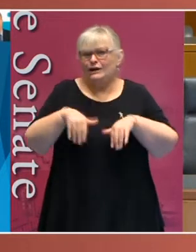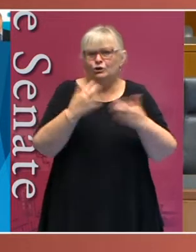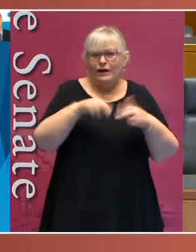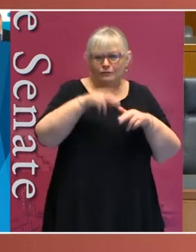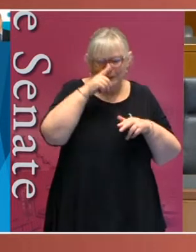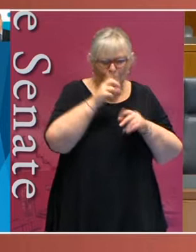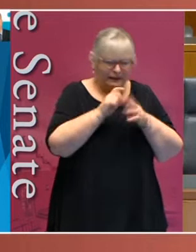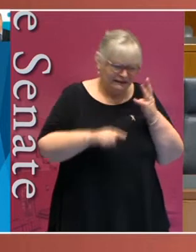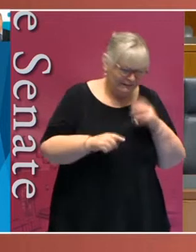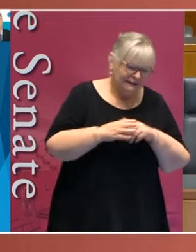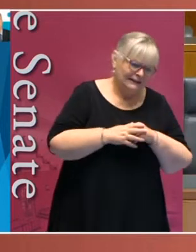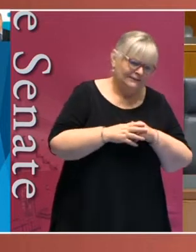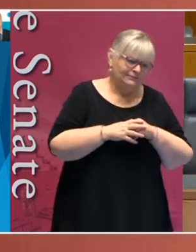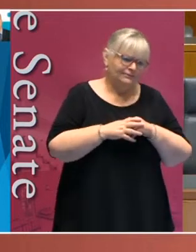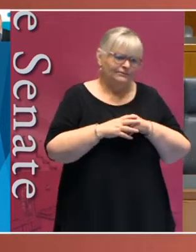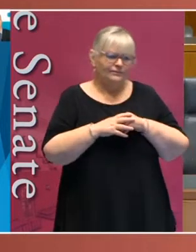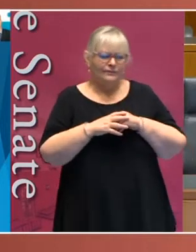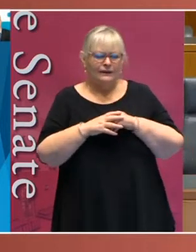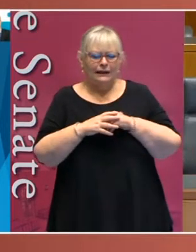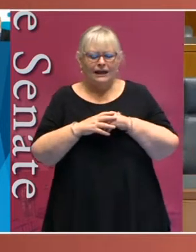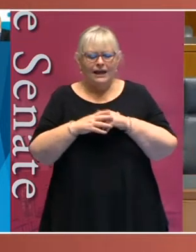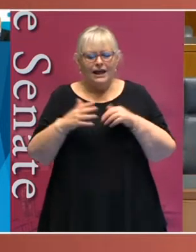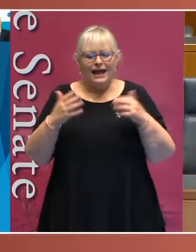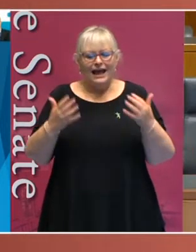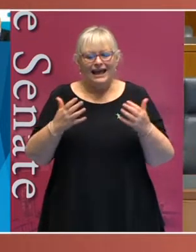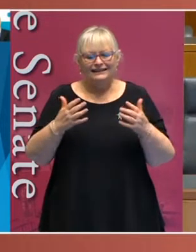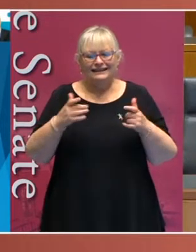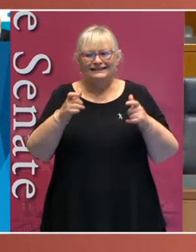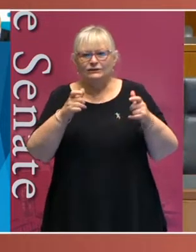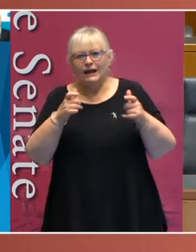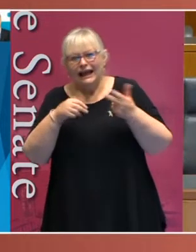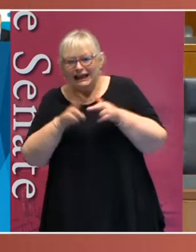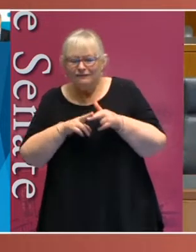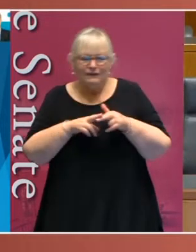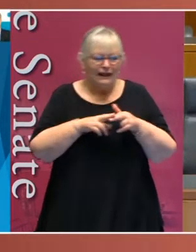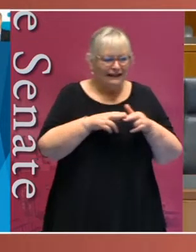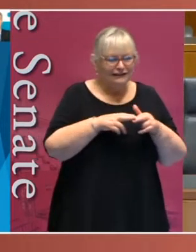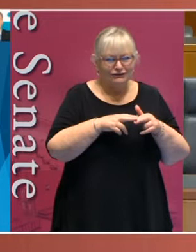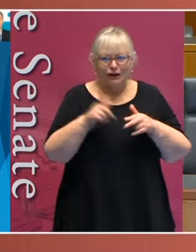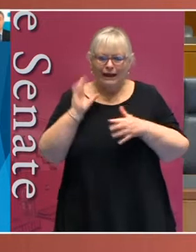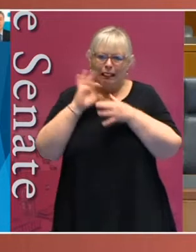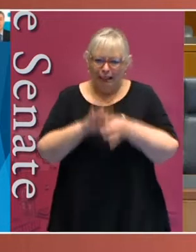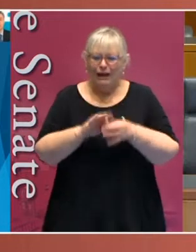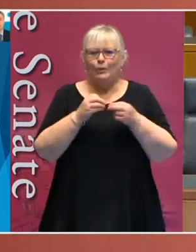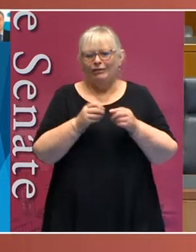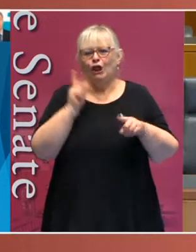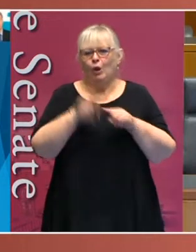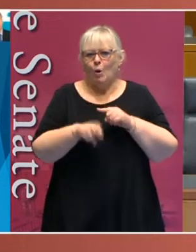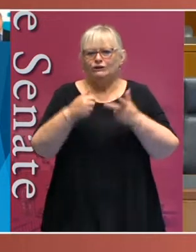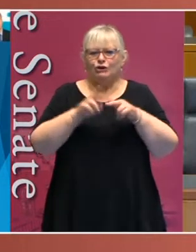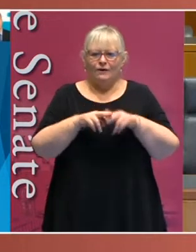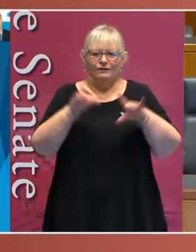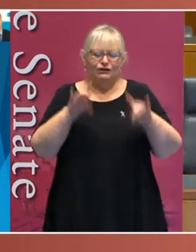and it coordinated nicely with the launch of the Australian Disability